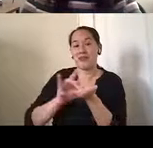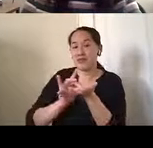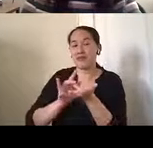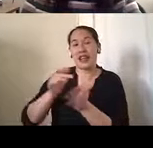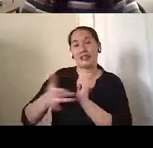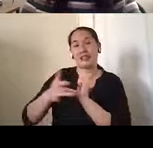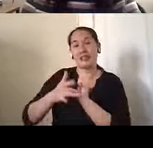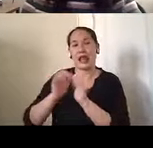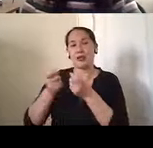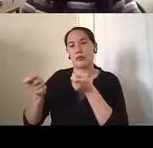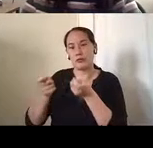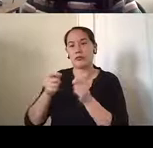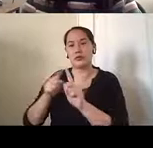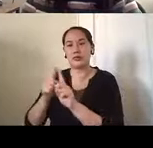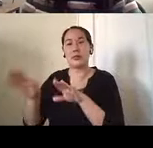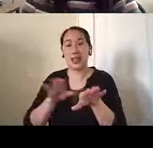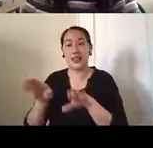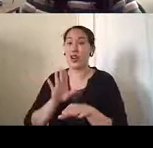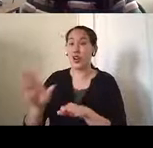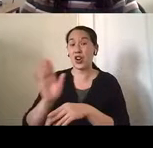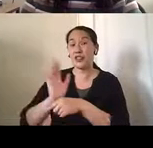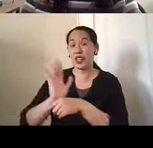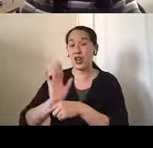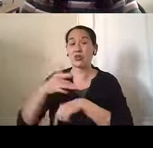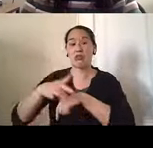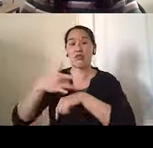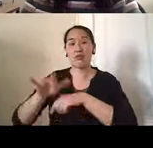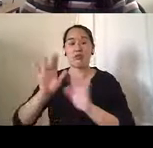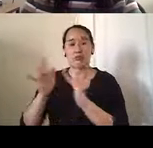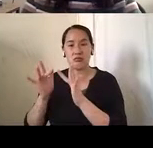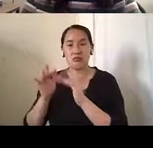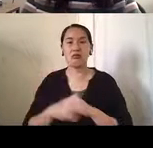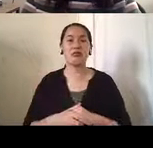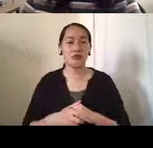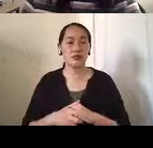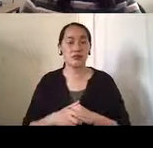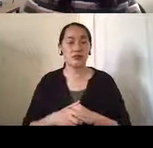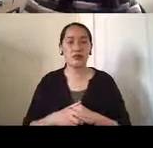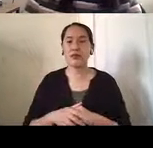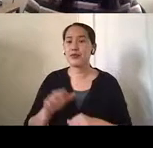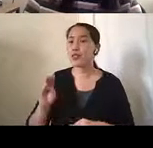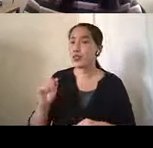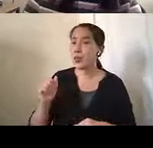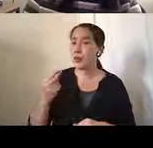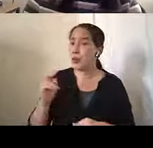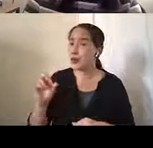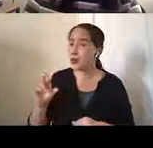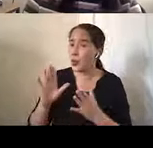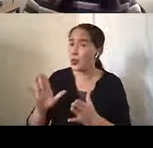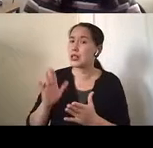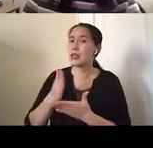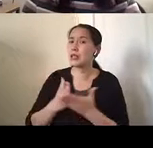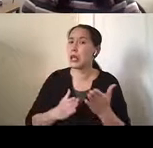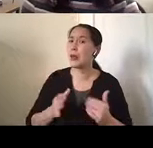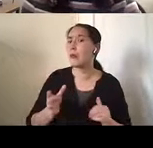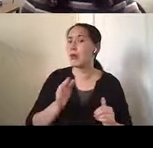behaviors. So her videos are available online. Um, and so Manor, kind of what were some of her biggest concerns, um, during